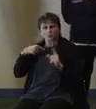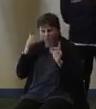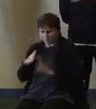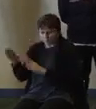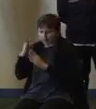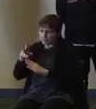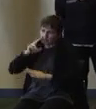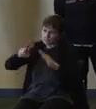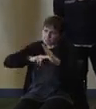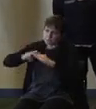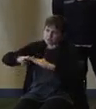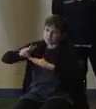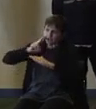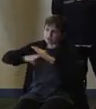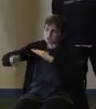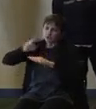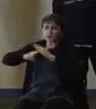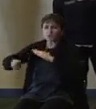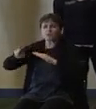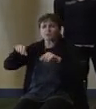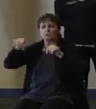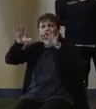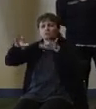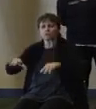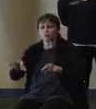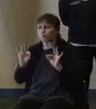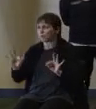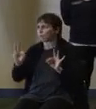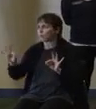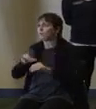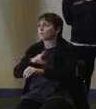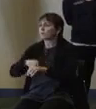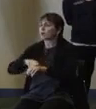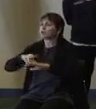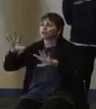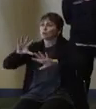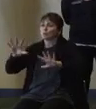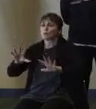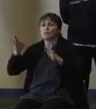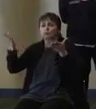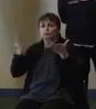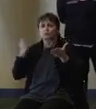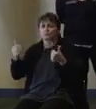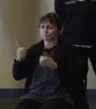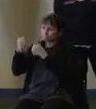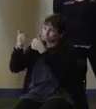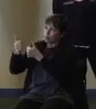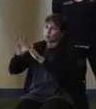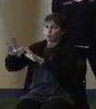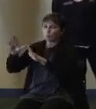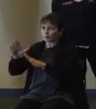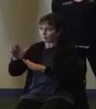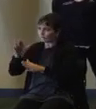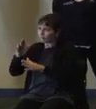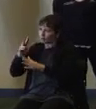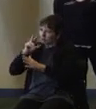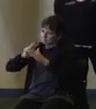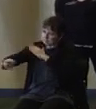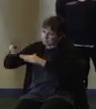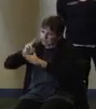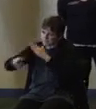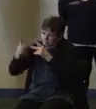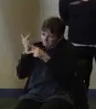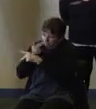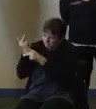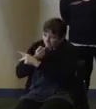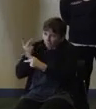of scope. The forecasters, National Weather Service did a really good job, I think, on this one. Our team did a great job sort of getting their arms around